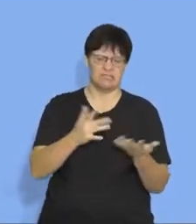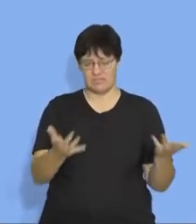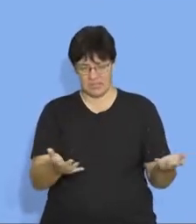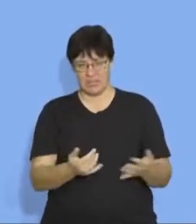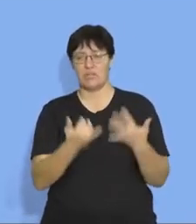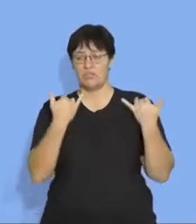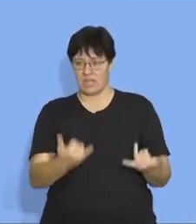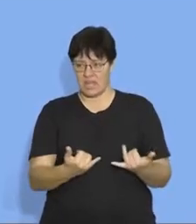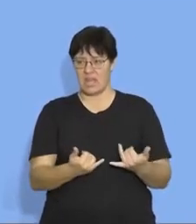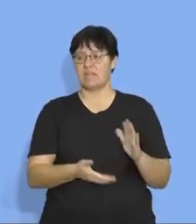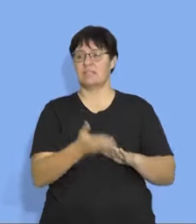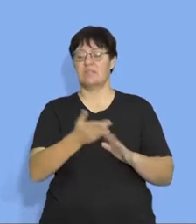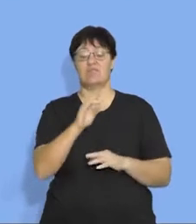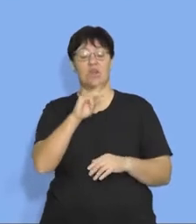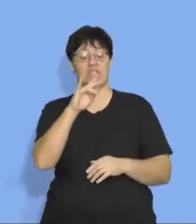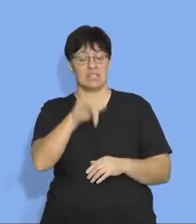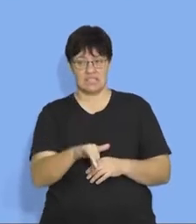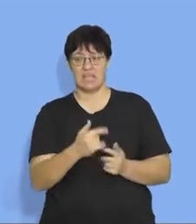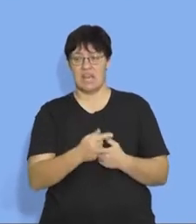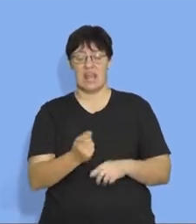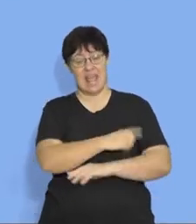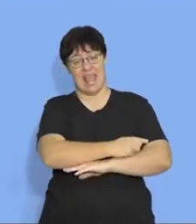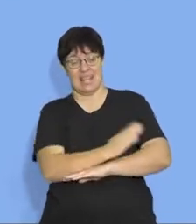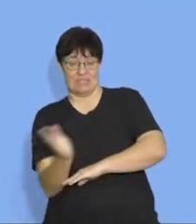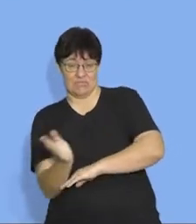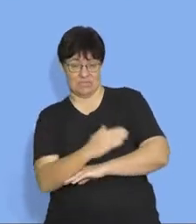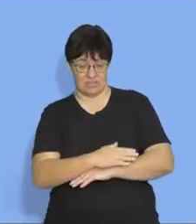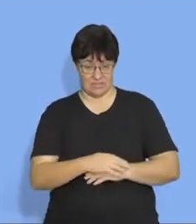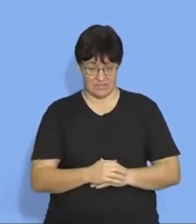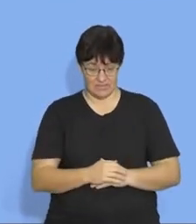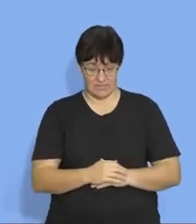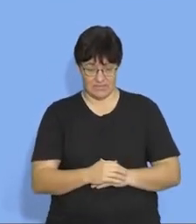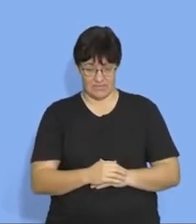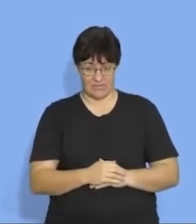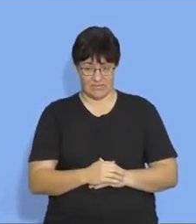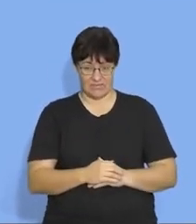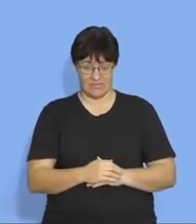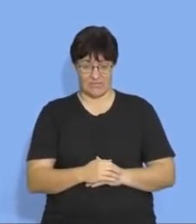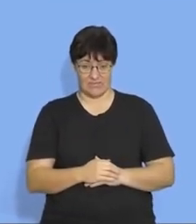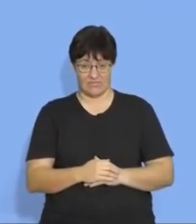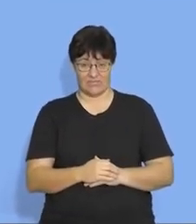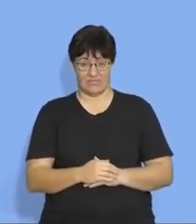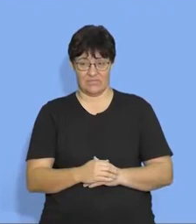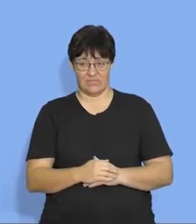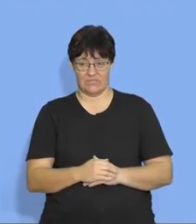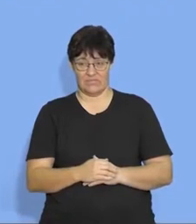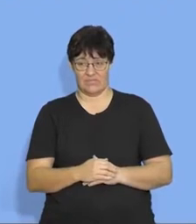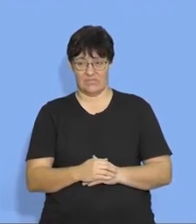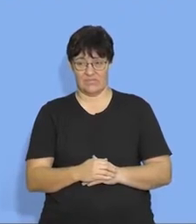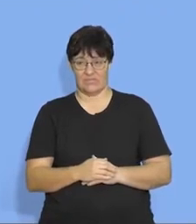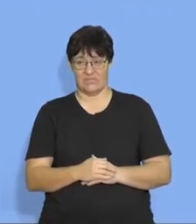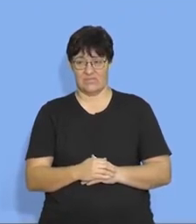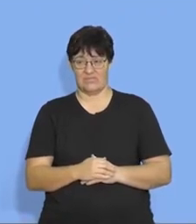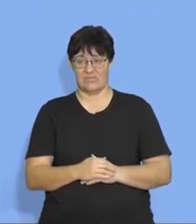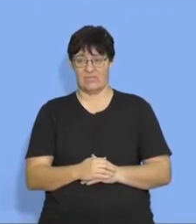look at speed, velocity, and acceleration because those are very important. Okay, so, oh, no, that's what I wanted.